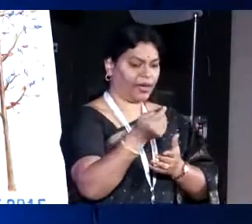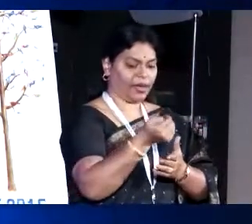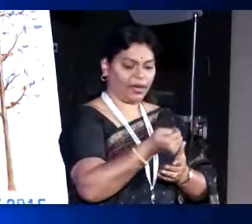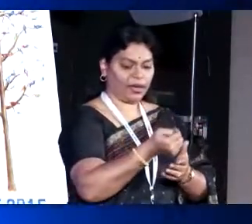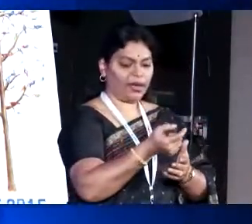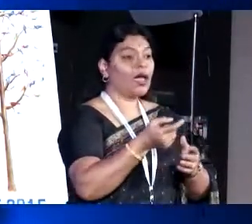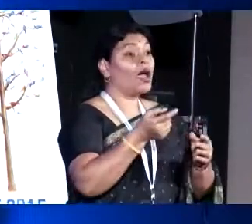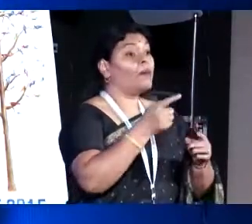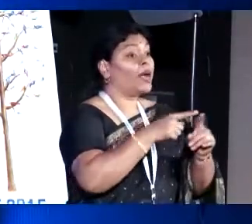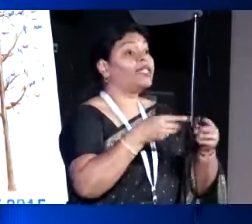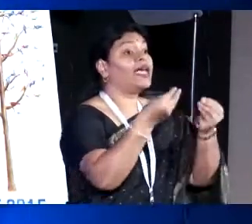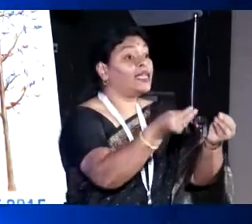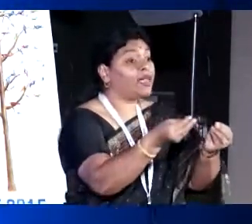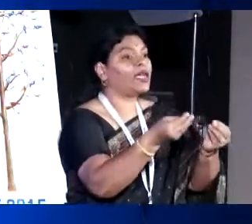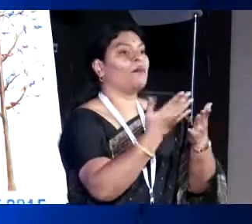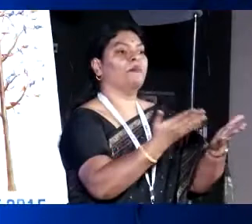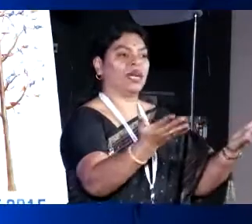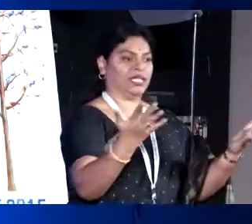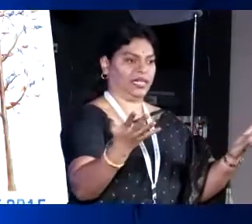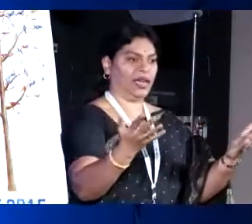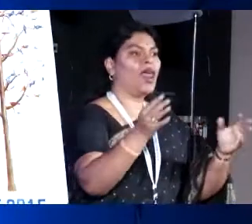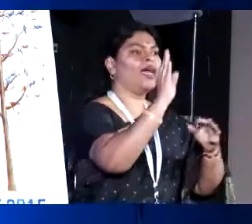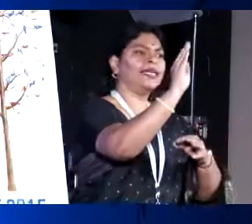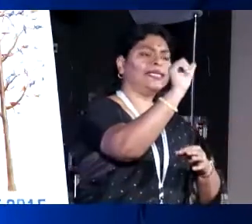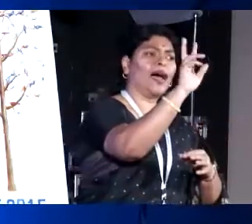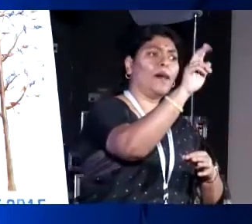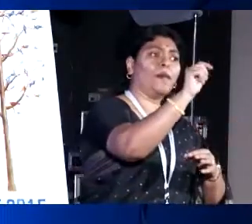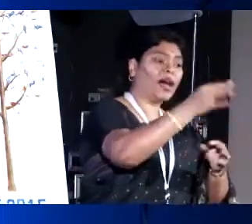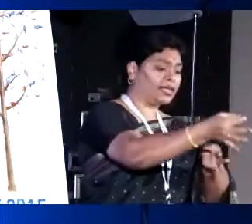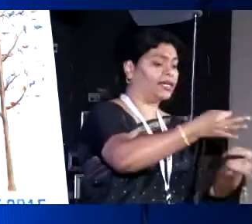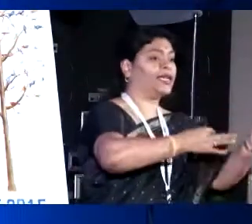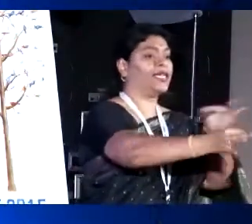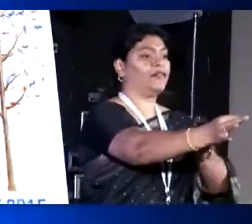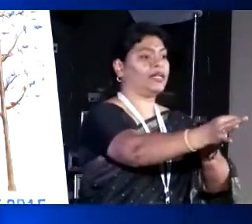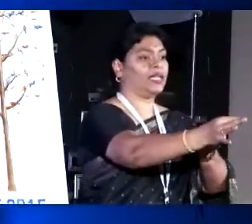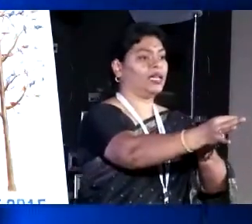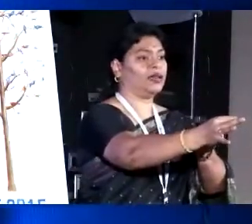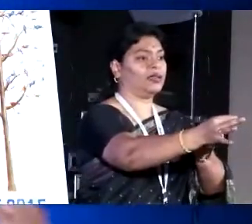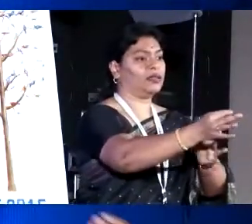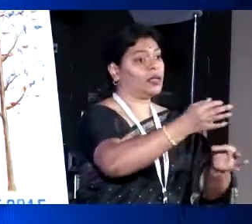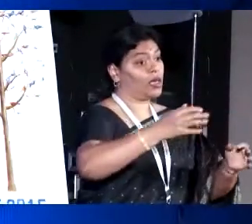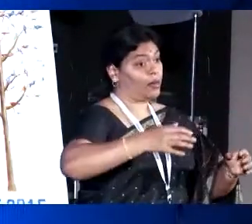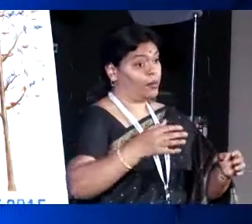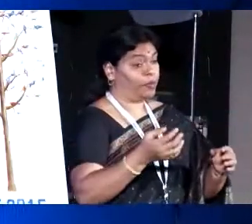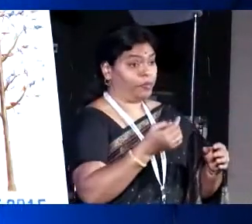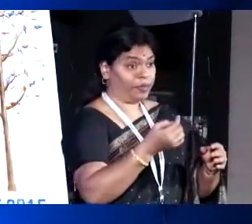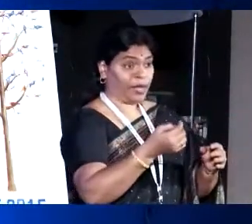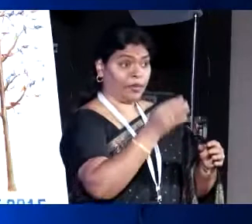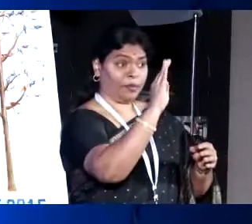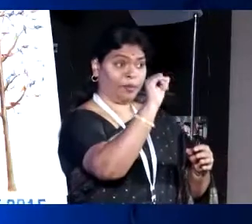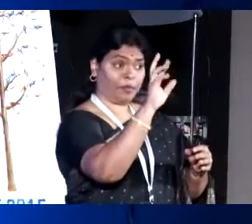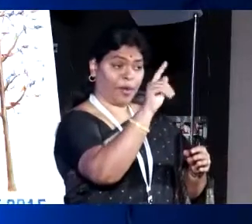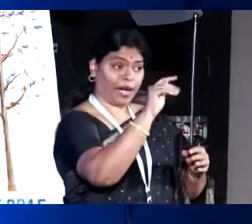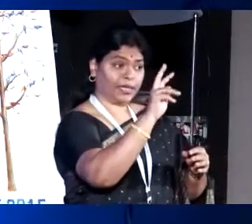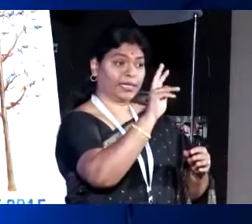material, because that is what we have. So, it is a barter between material and labor and money is for the logistics of it. You know, you just referred